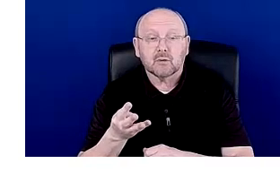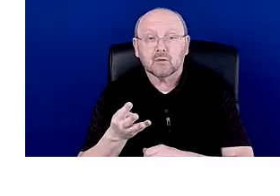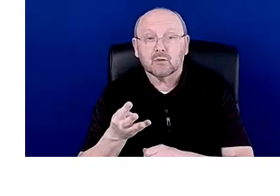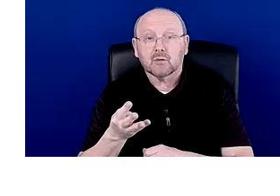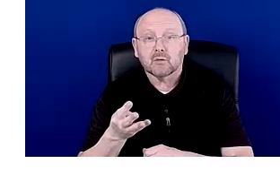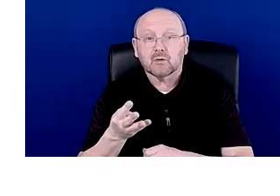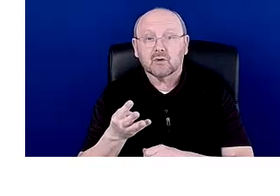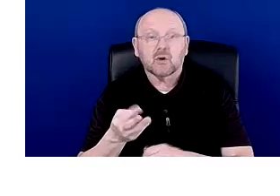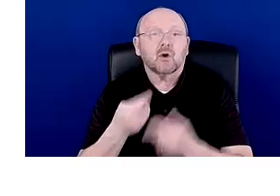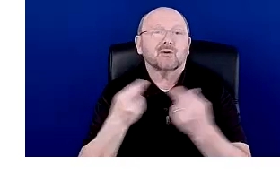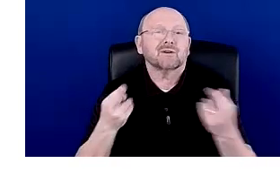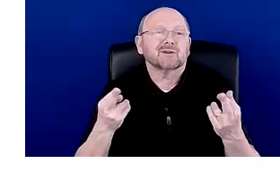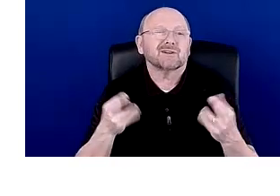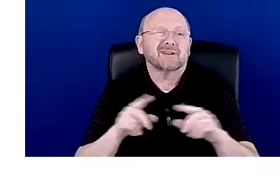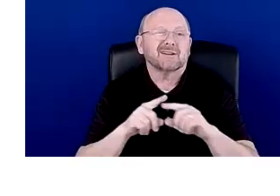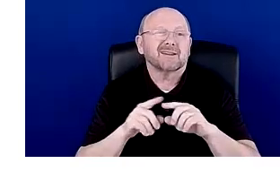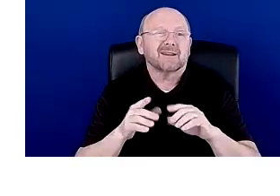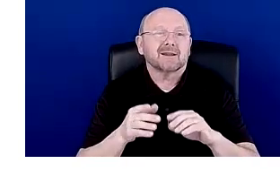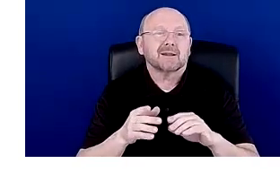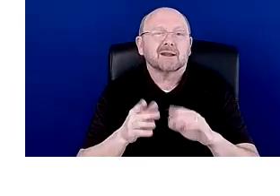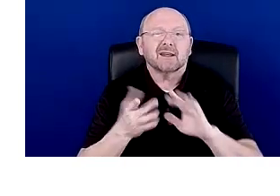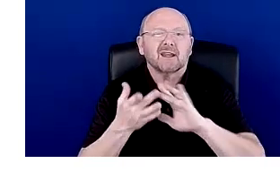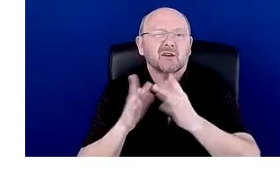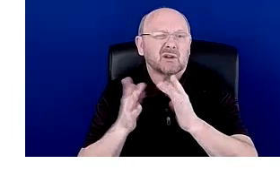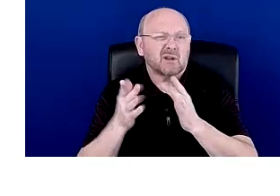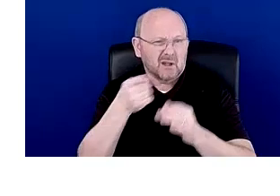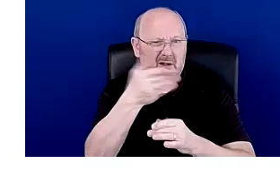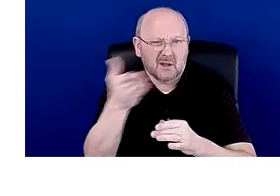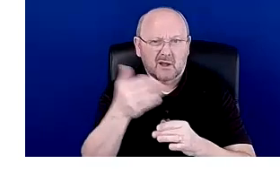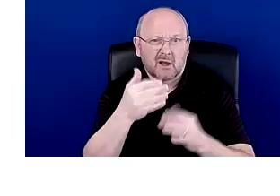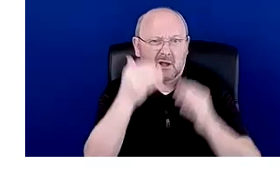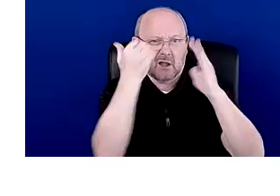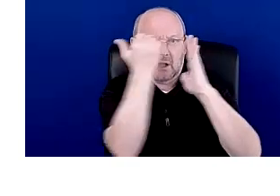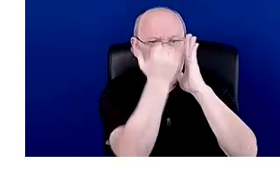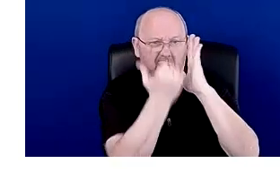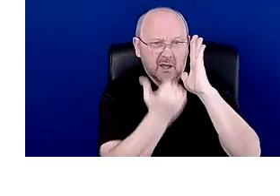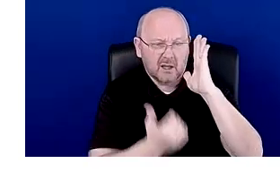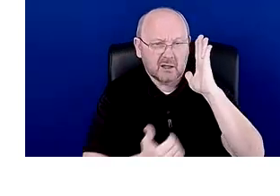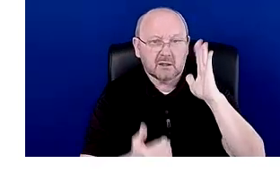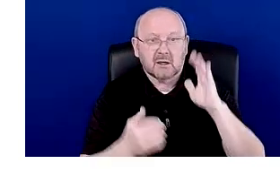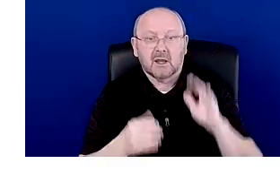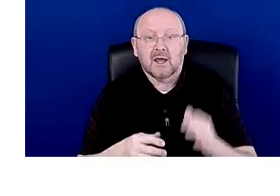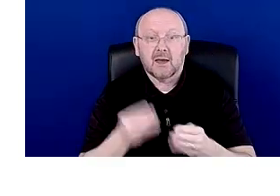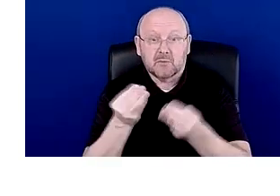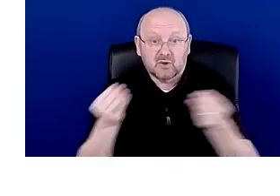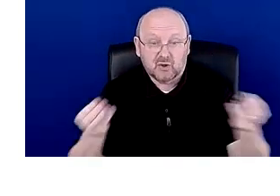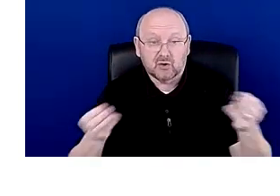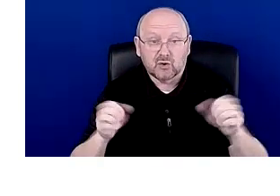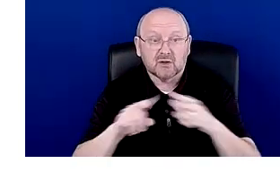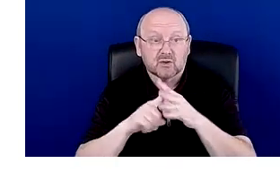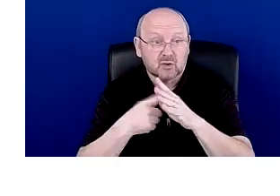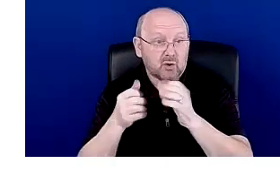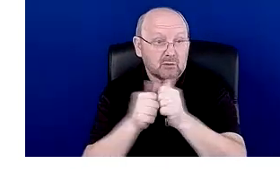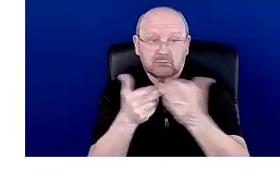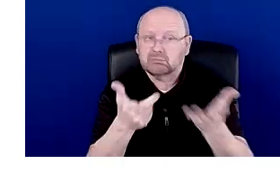resources that we think have the best or the most curated collection of materials for you to get started. There's a